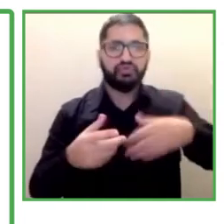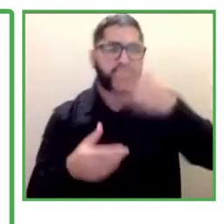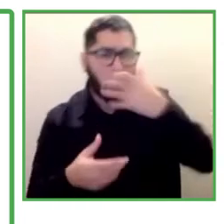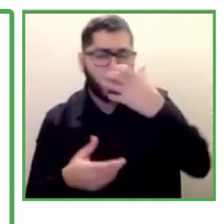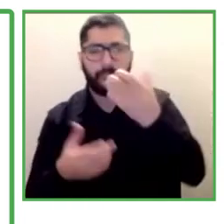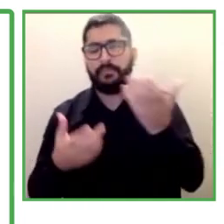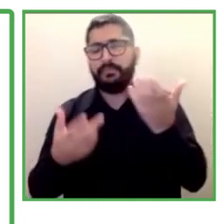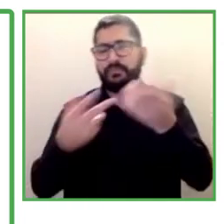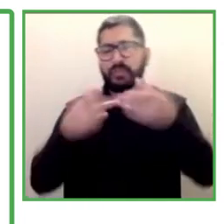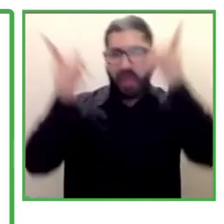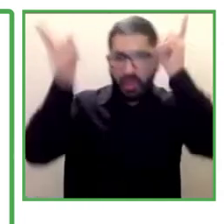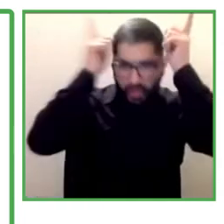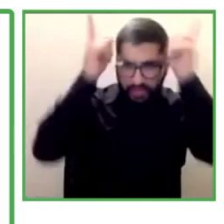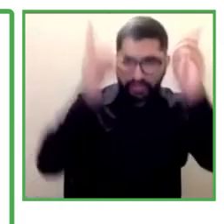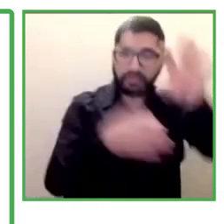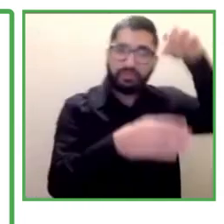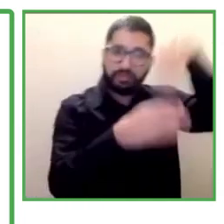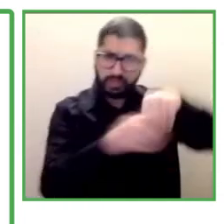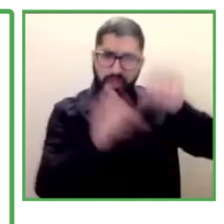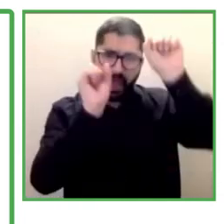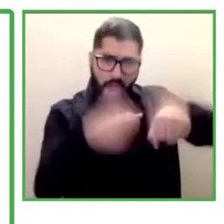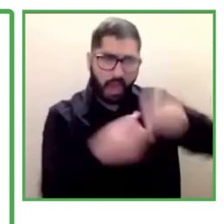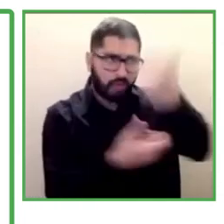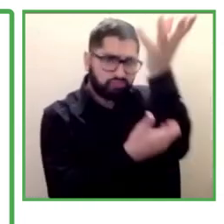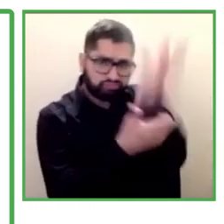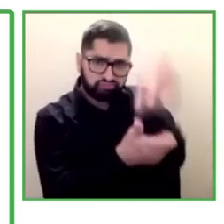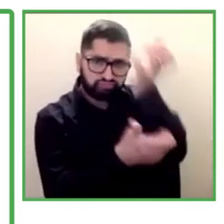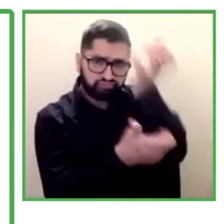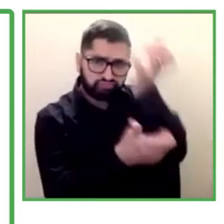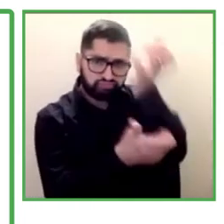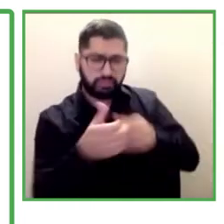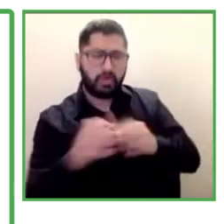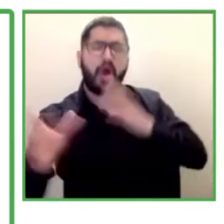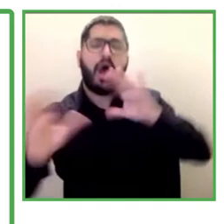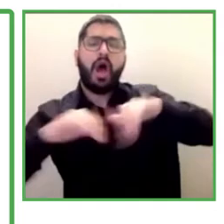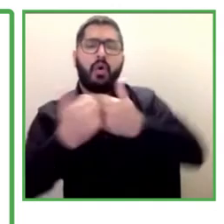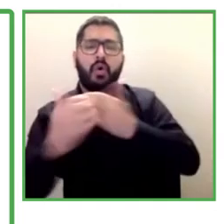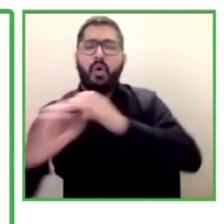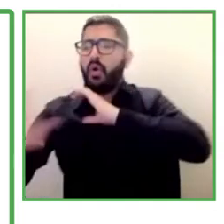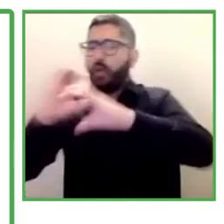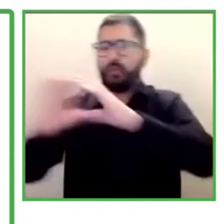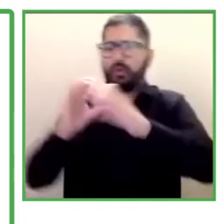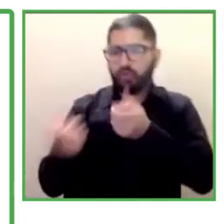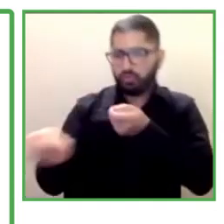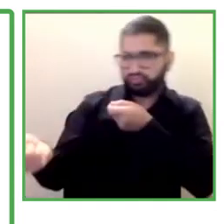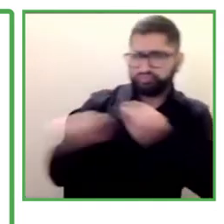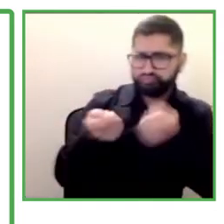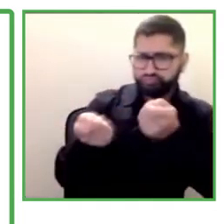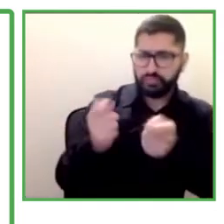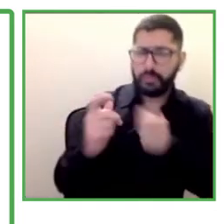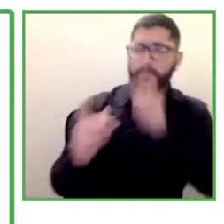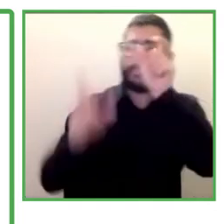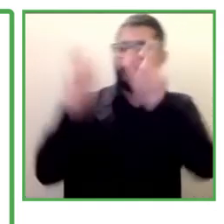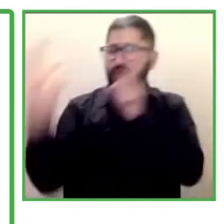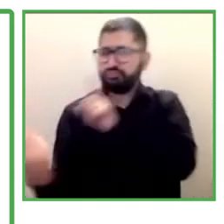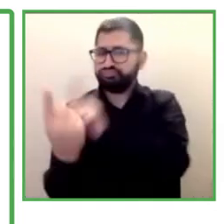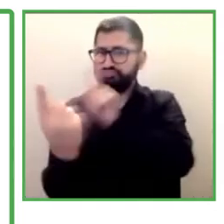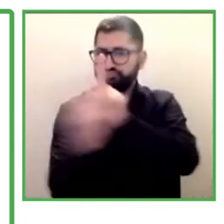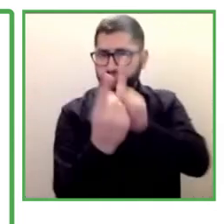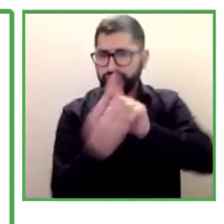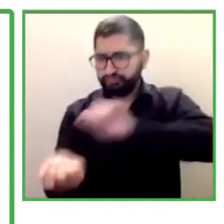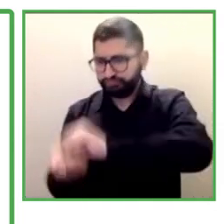And that's the way that we have now to communicate with the different stakeholders and communicate information.